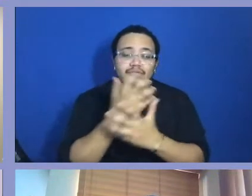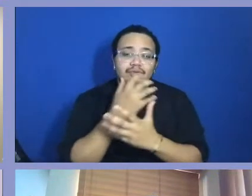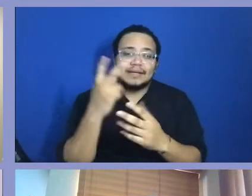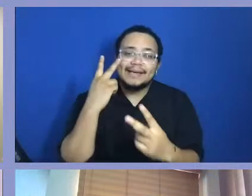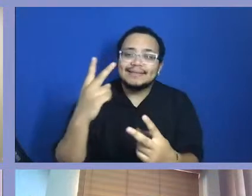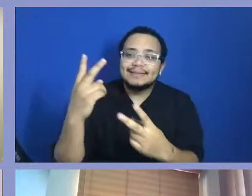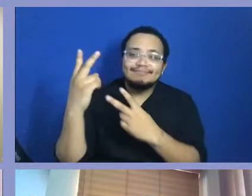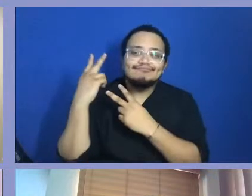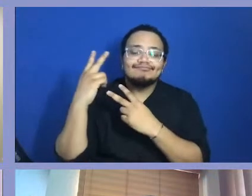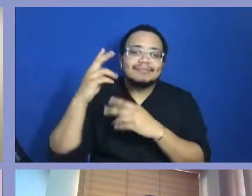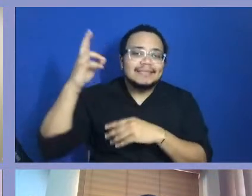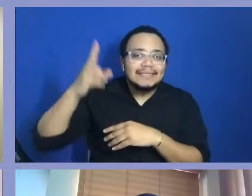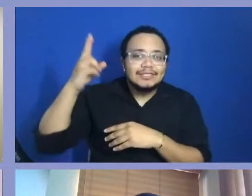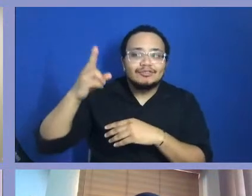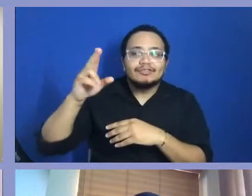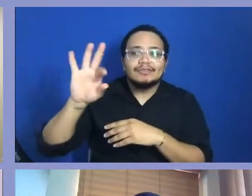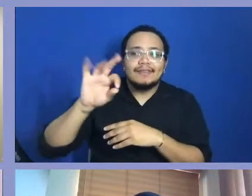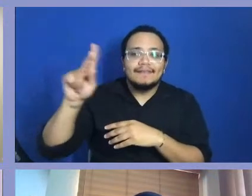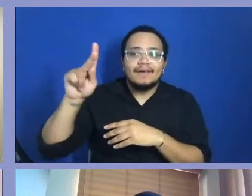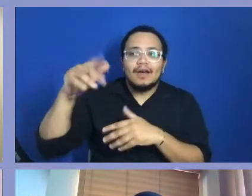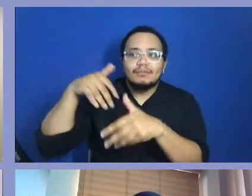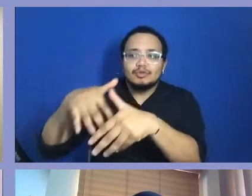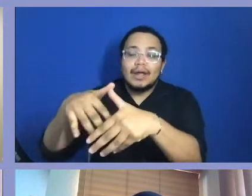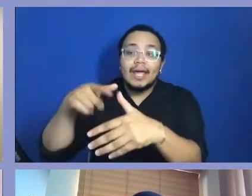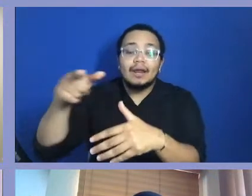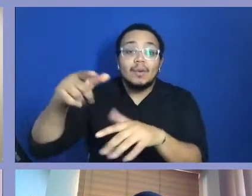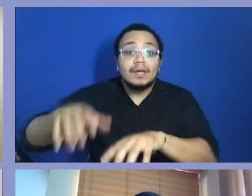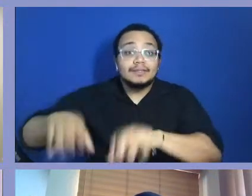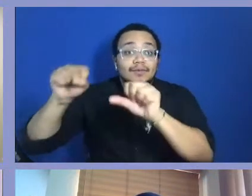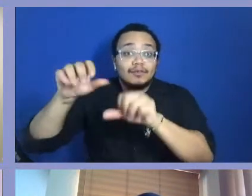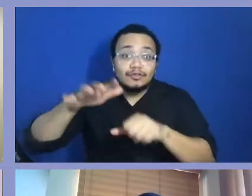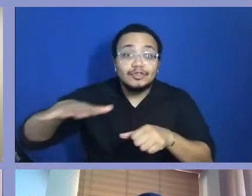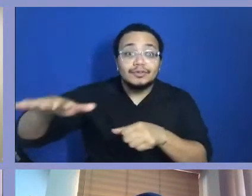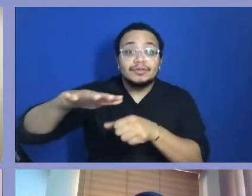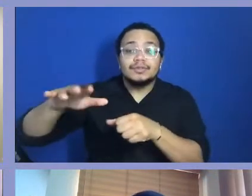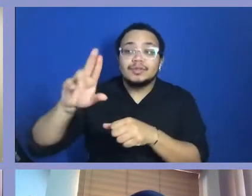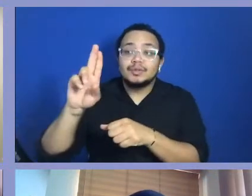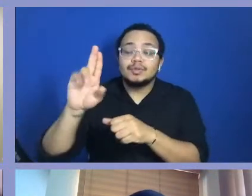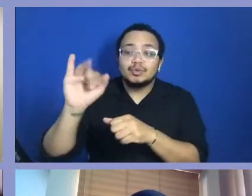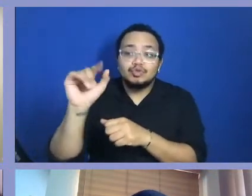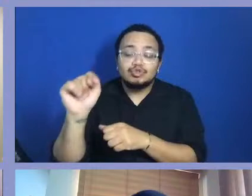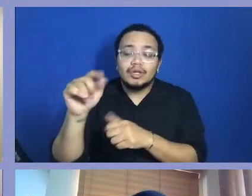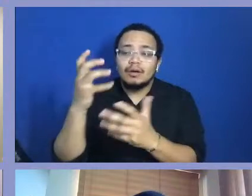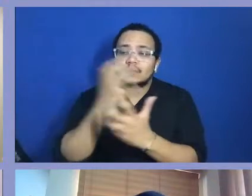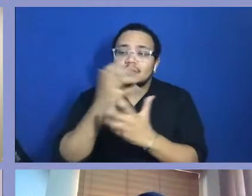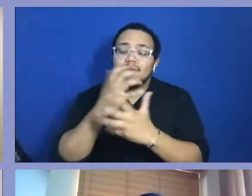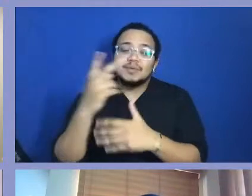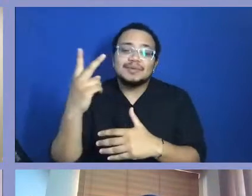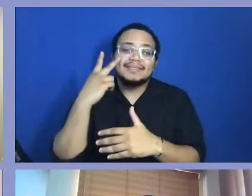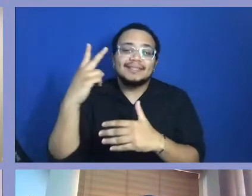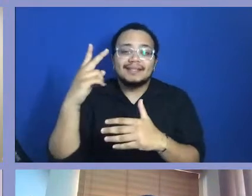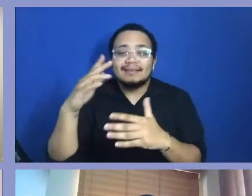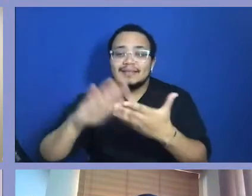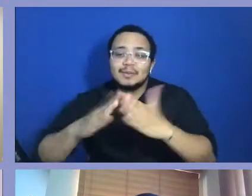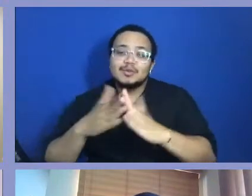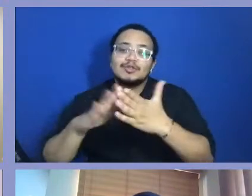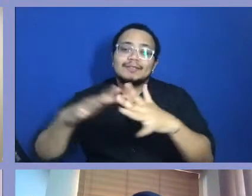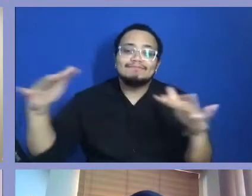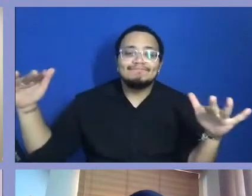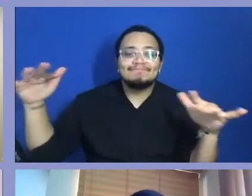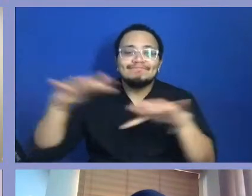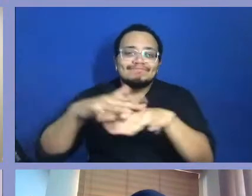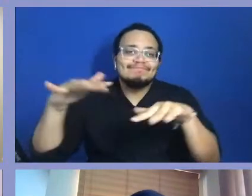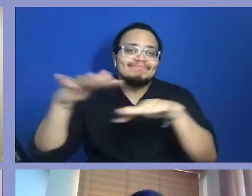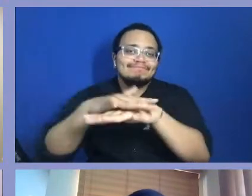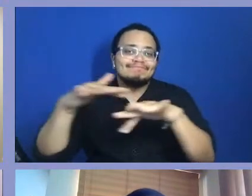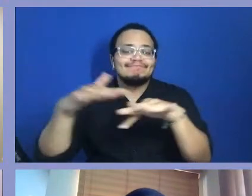showing what DC Funk Parade holds on U Street, just, you know, the elegance, the vibrance, you know, of just the community coming